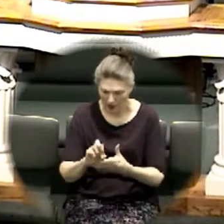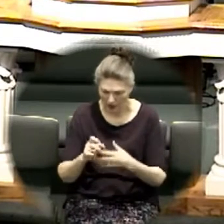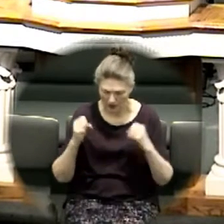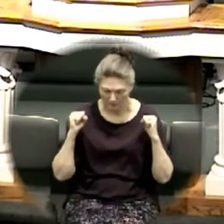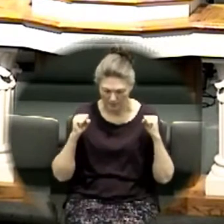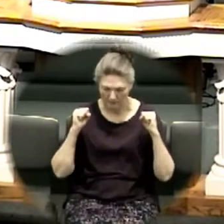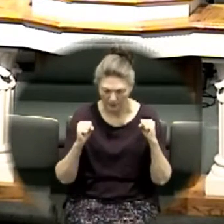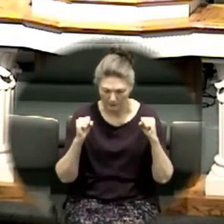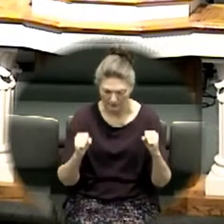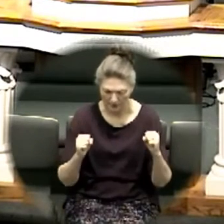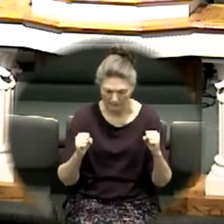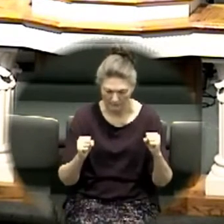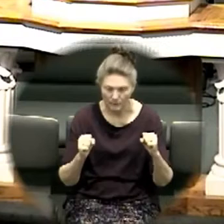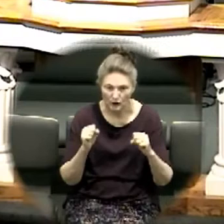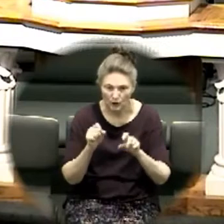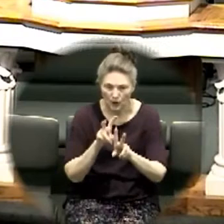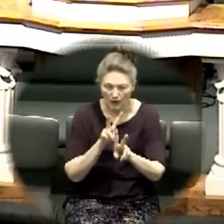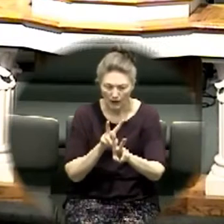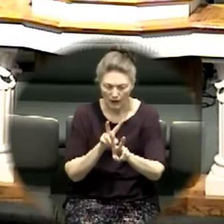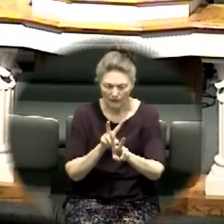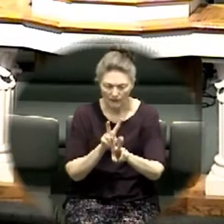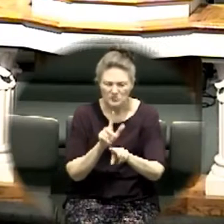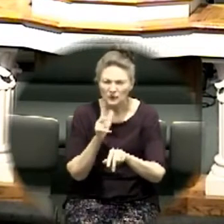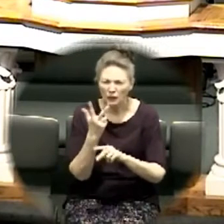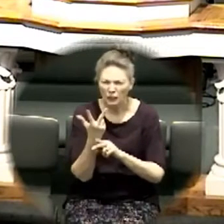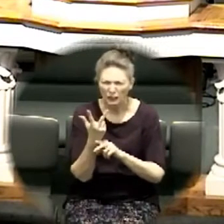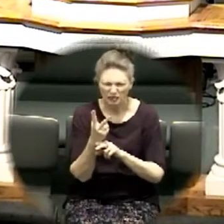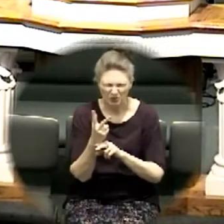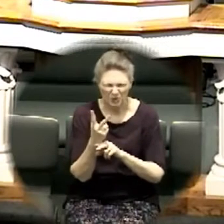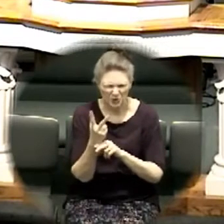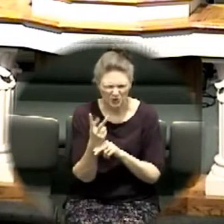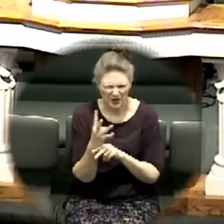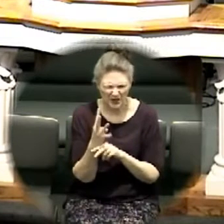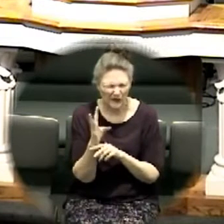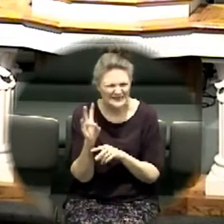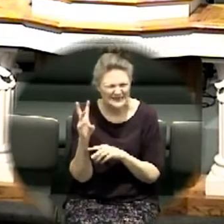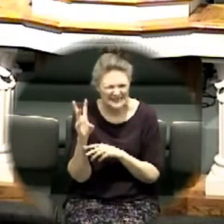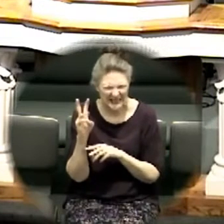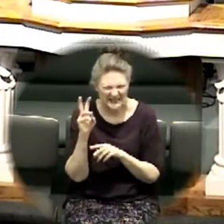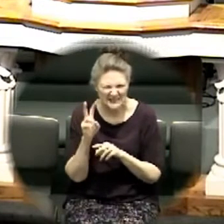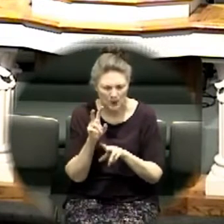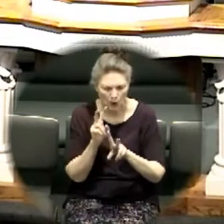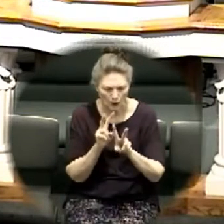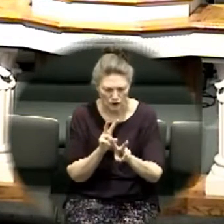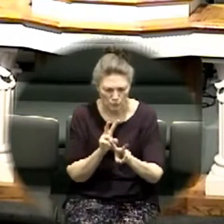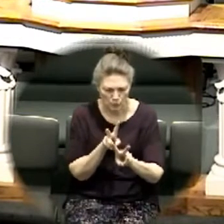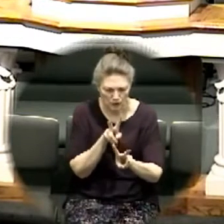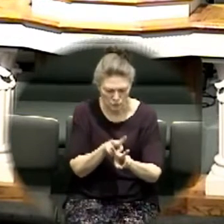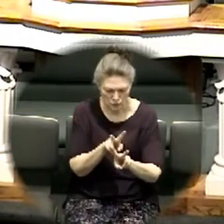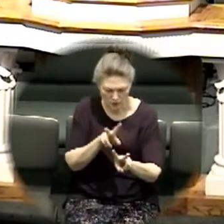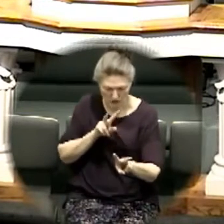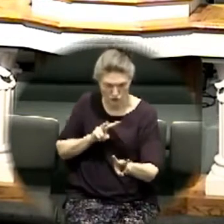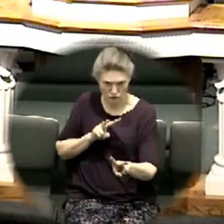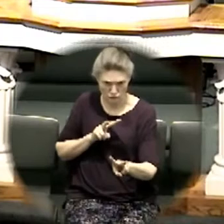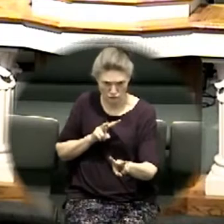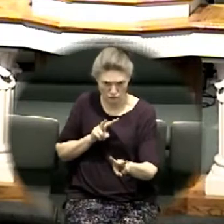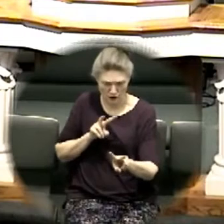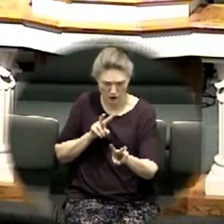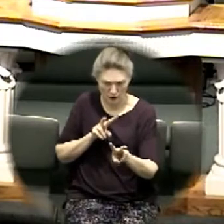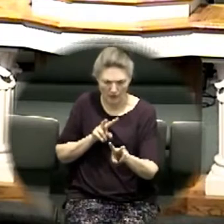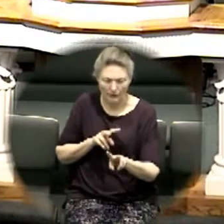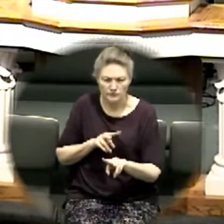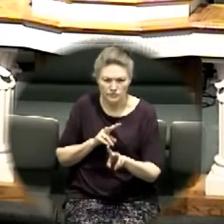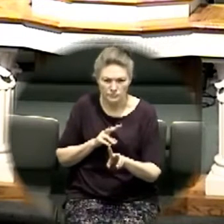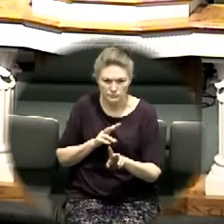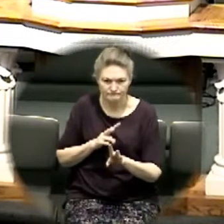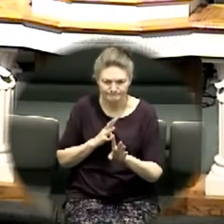to the guy in the back and say you know what i'll tell i'll pick up the back this time and you just go ahead but i would say sounds good to me just one